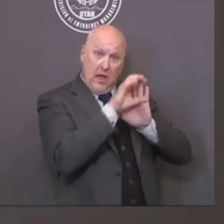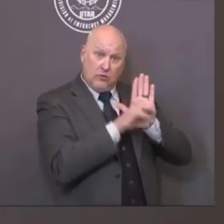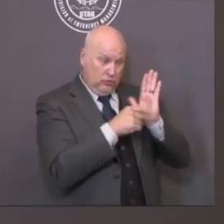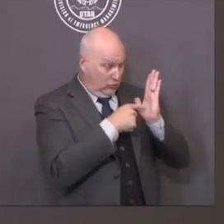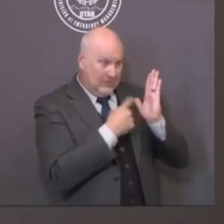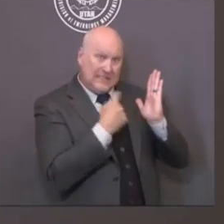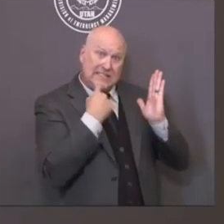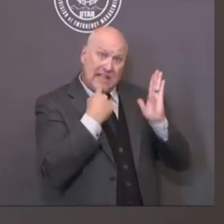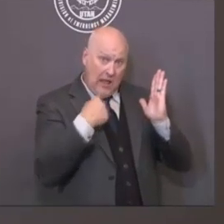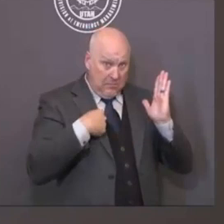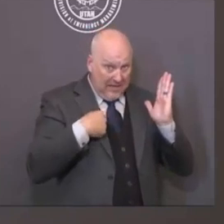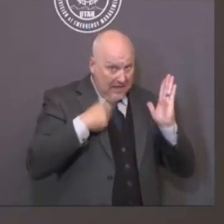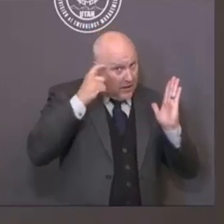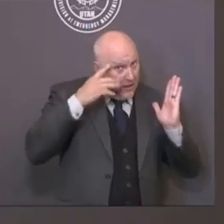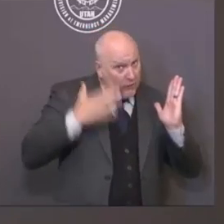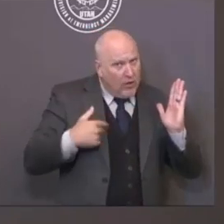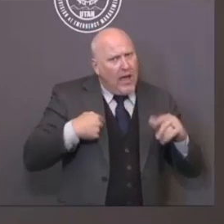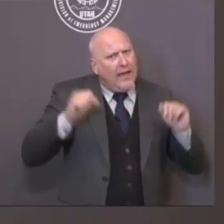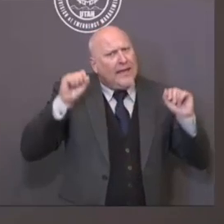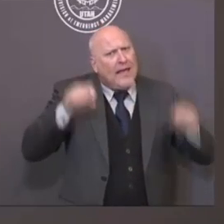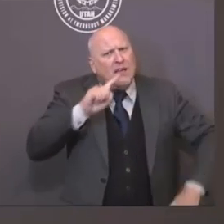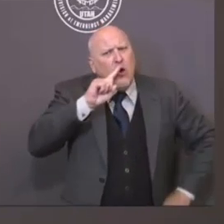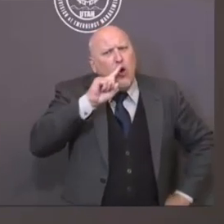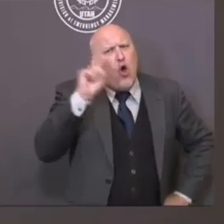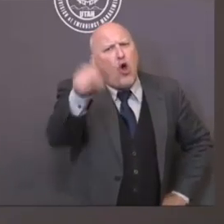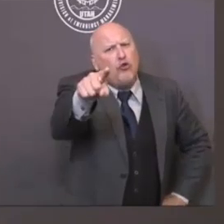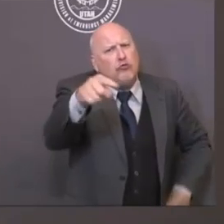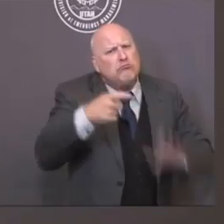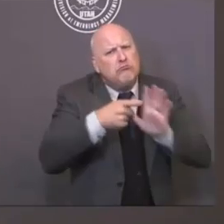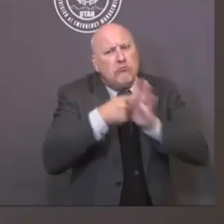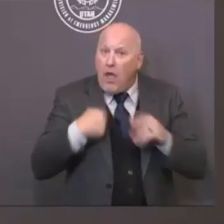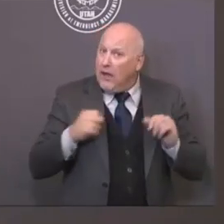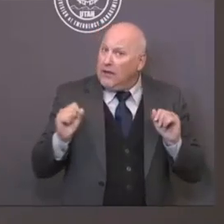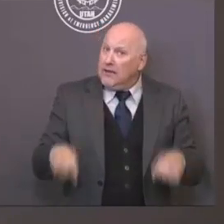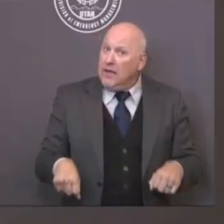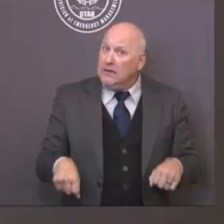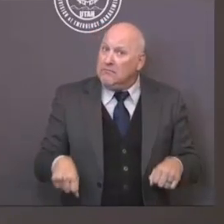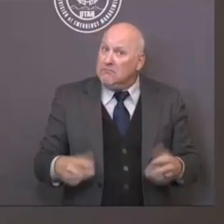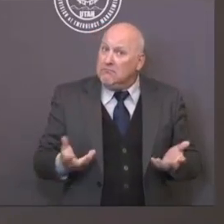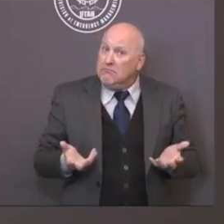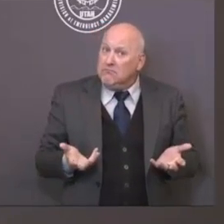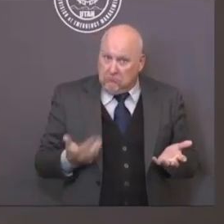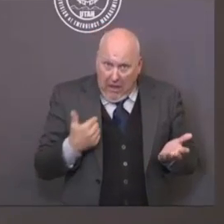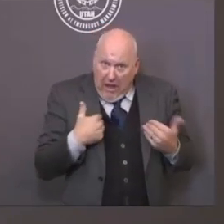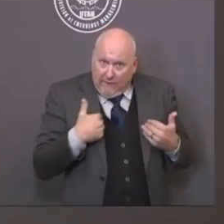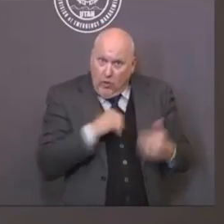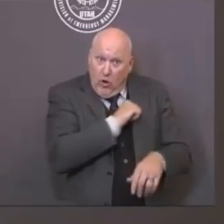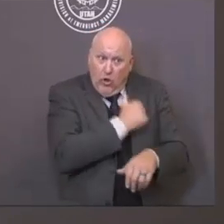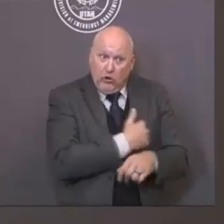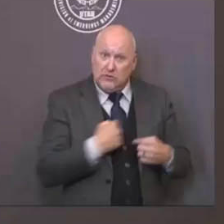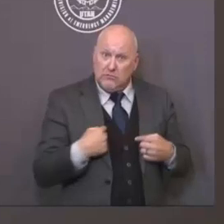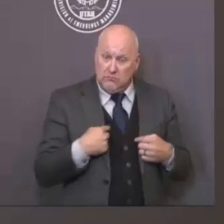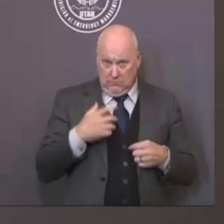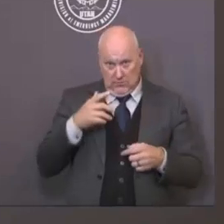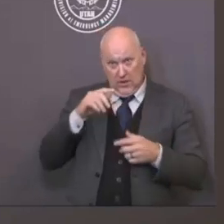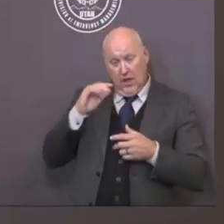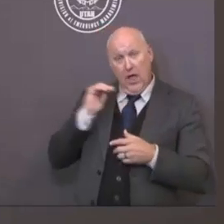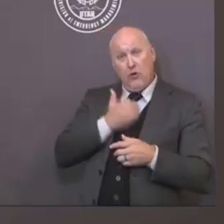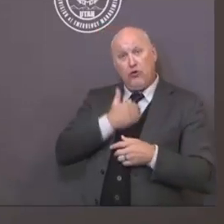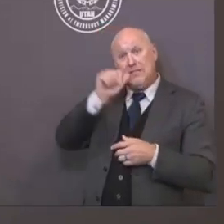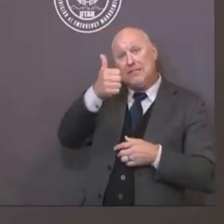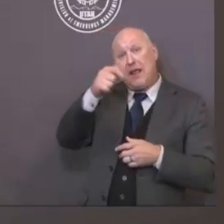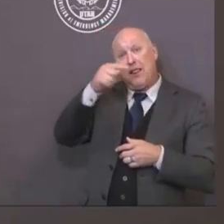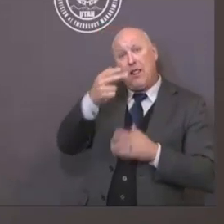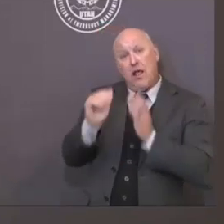issue that's been tested under the Tenth Amendment of the Constitution. The Supreme Court has waited on this a number of times saying we have the